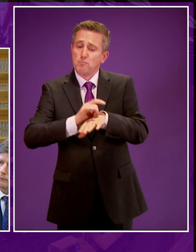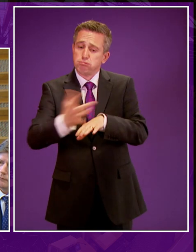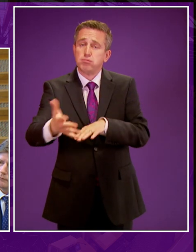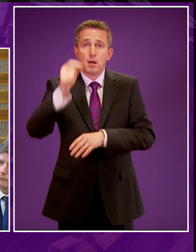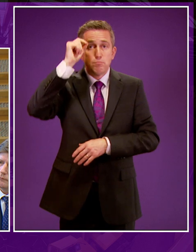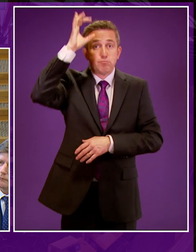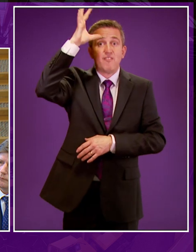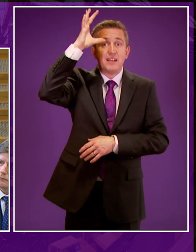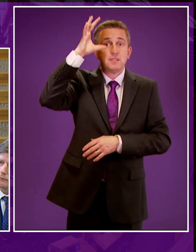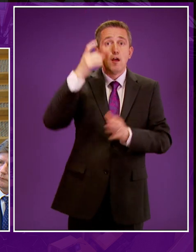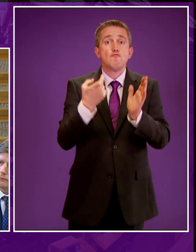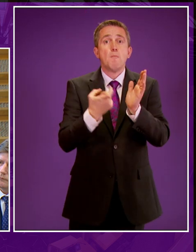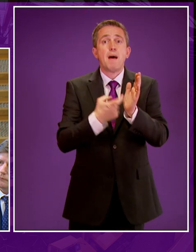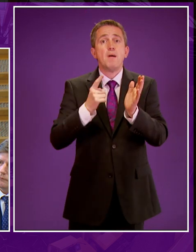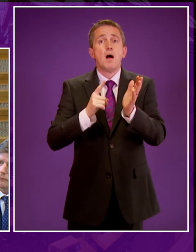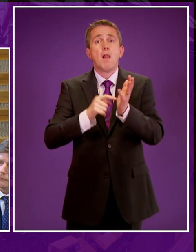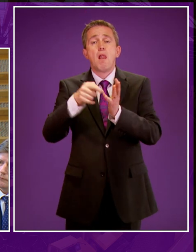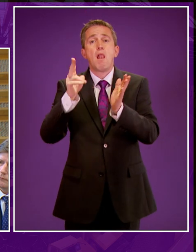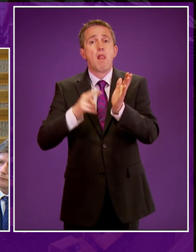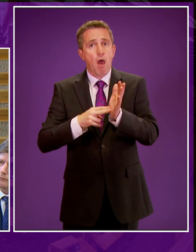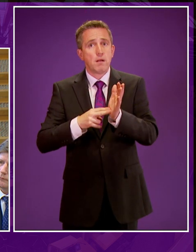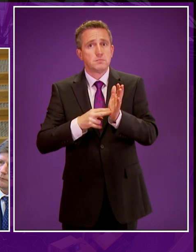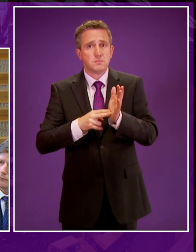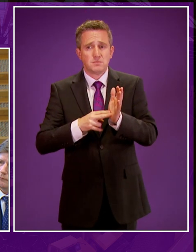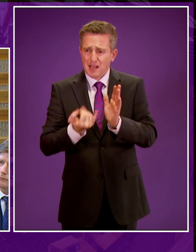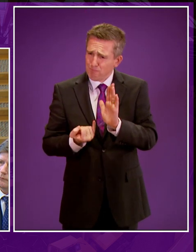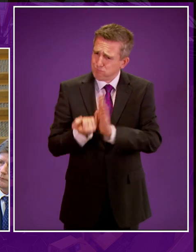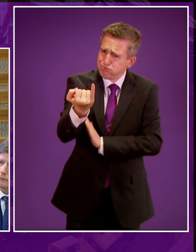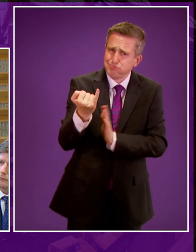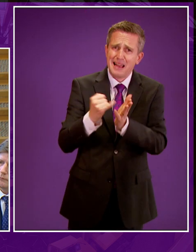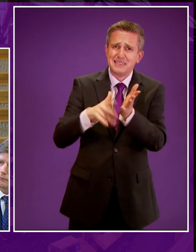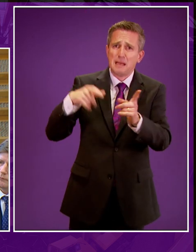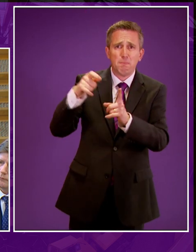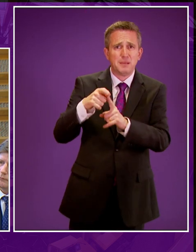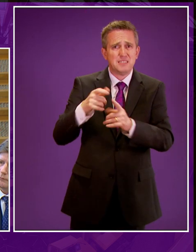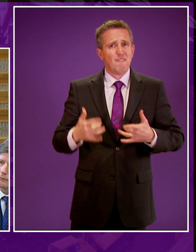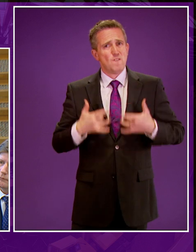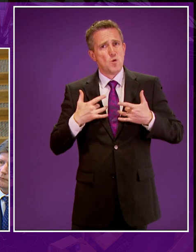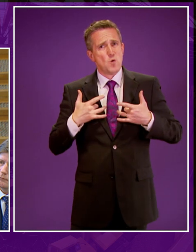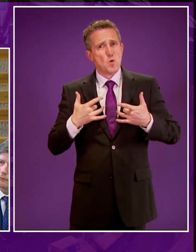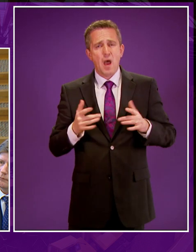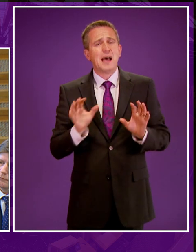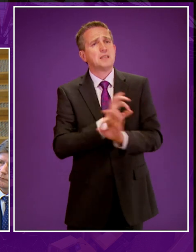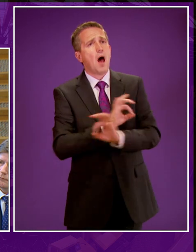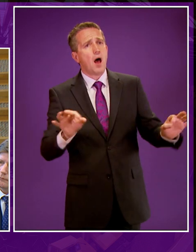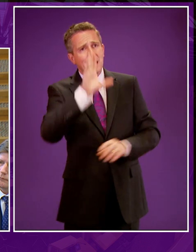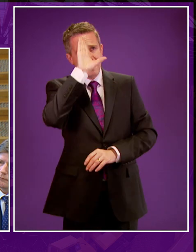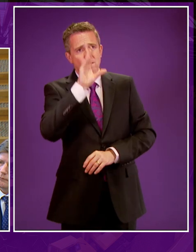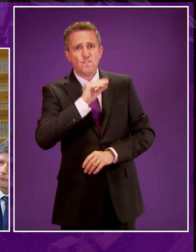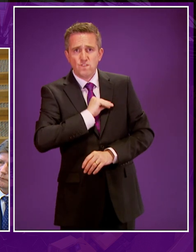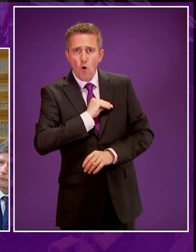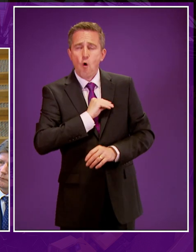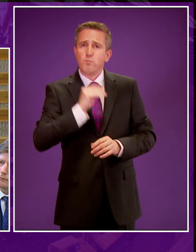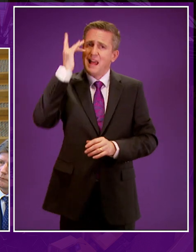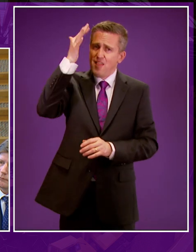Professor Rebecca Lunn of Strathclyde University, has slammed the SNP's position as an, I quote, uninformed, ethically